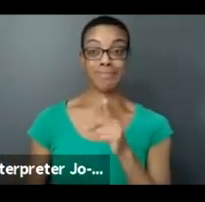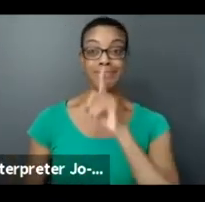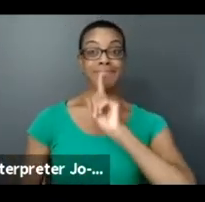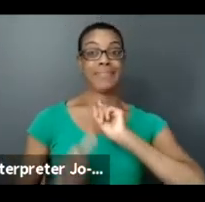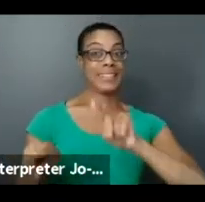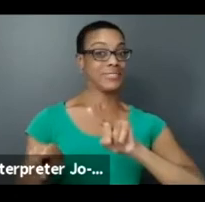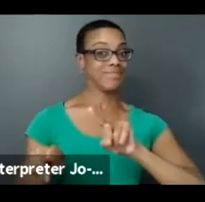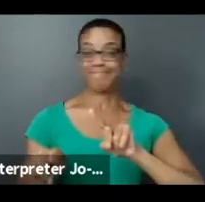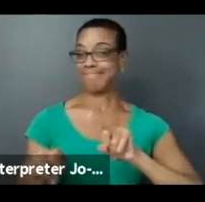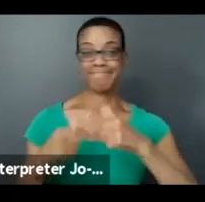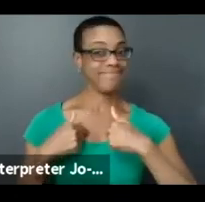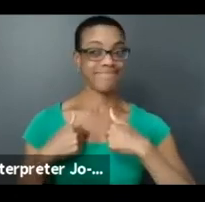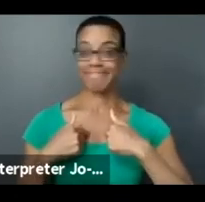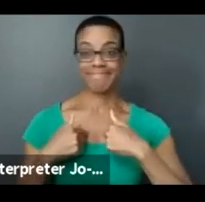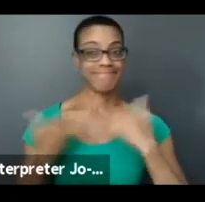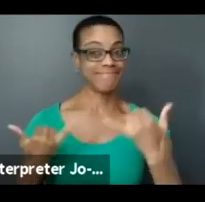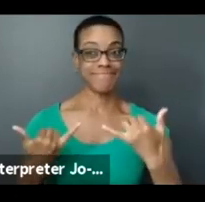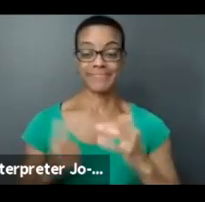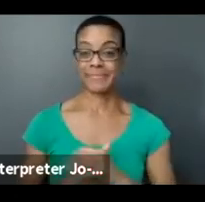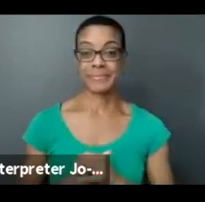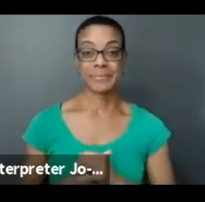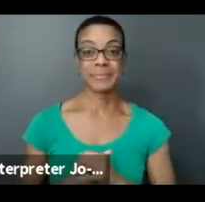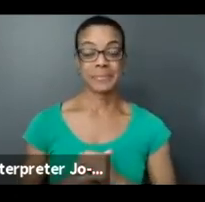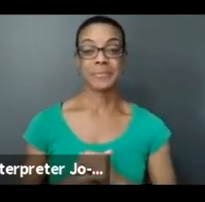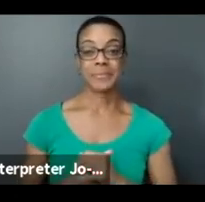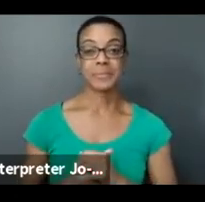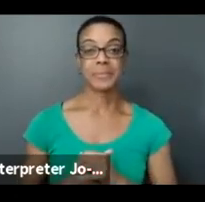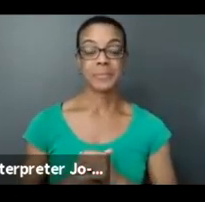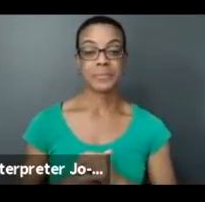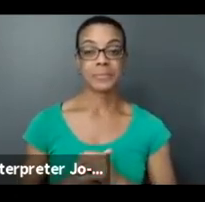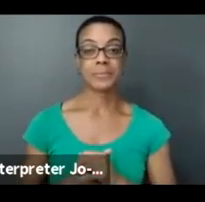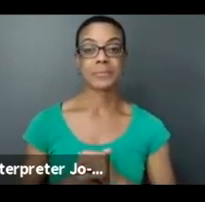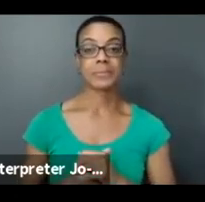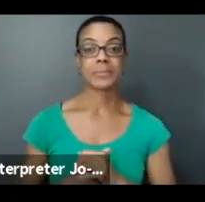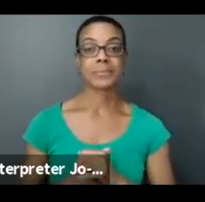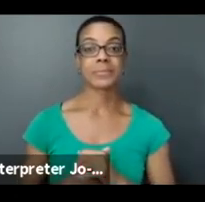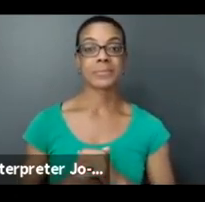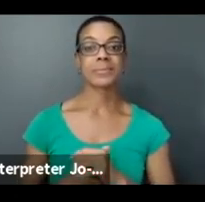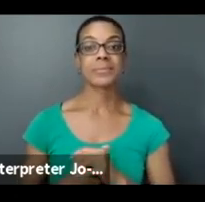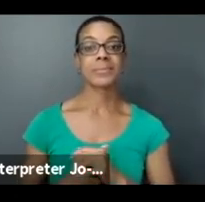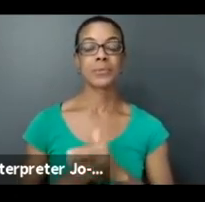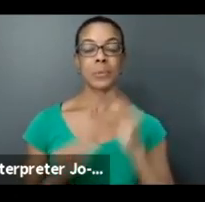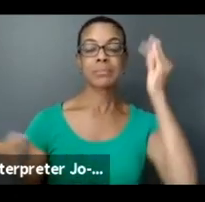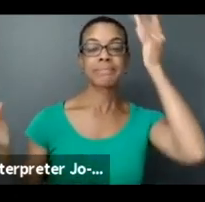now. But that's something that we've come across and that we're